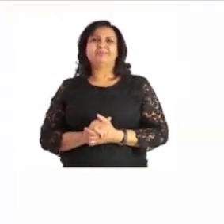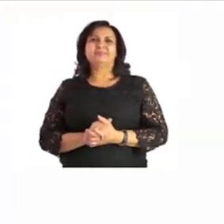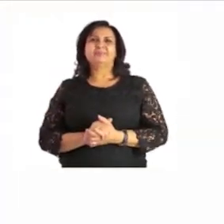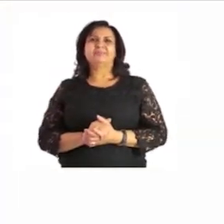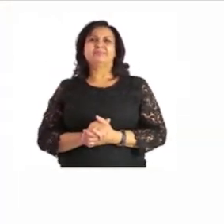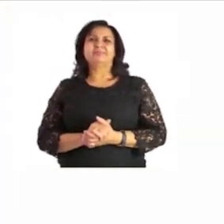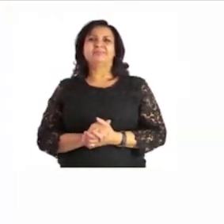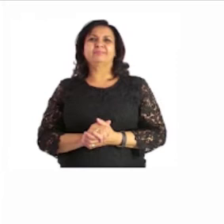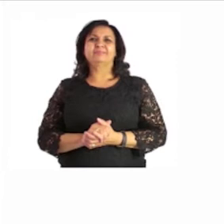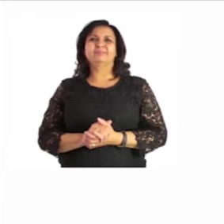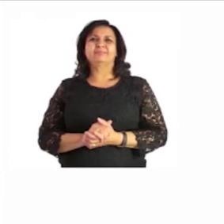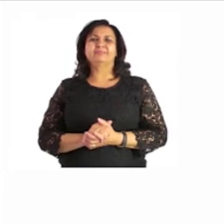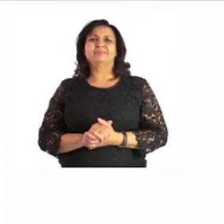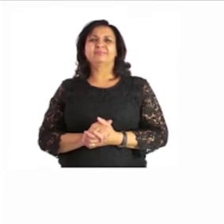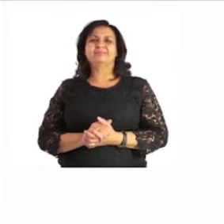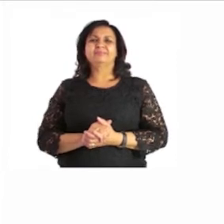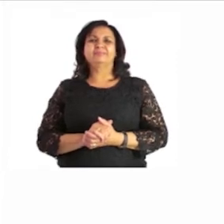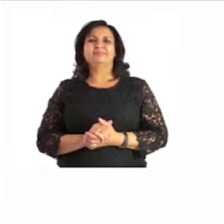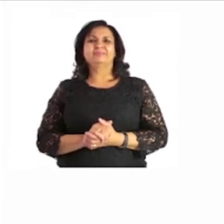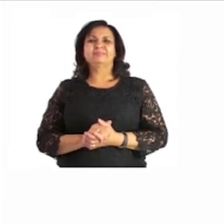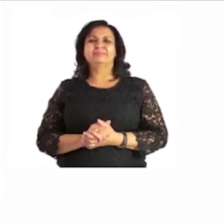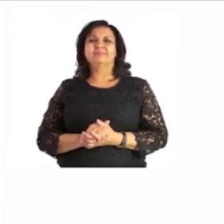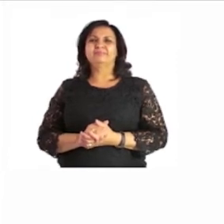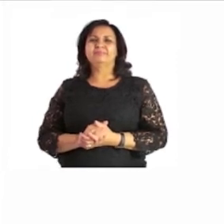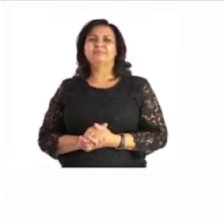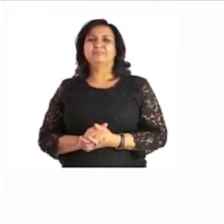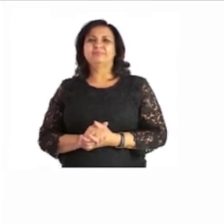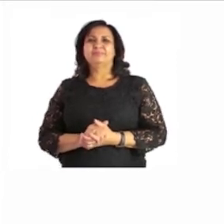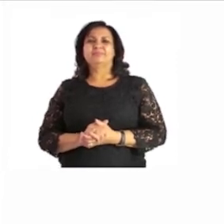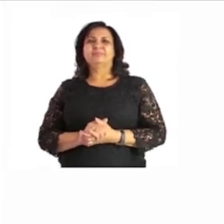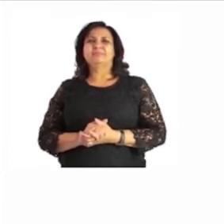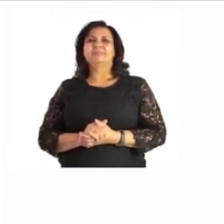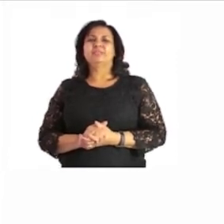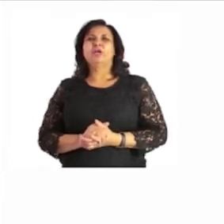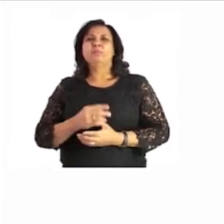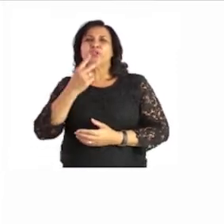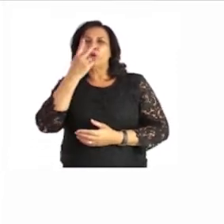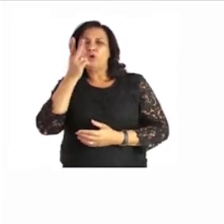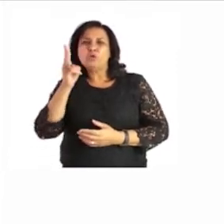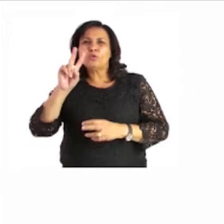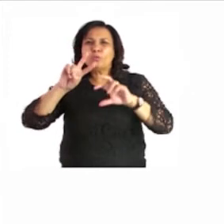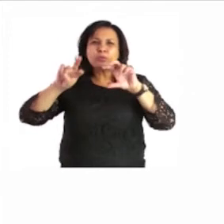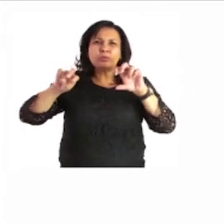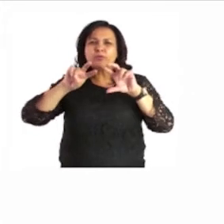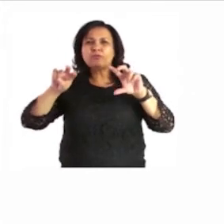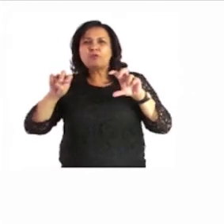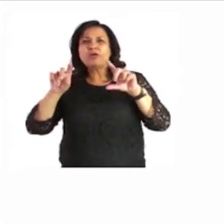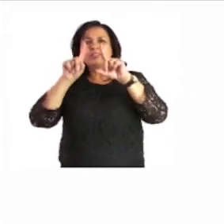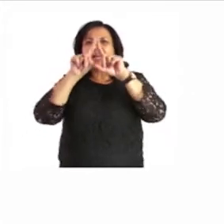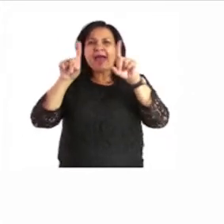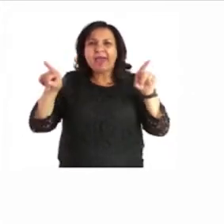yes we are looking for triangles and rectangles at the same time